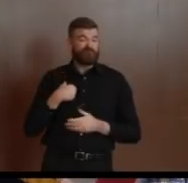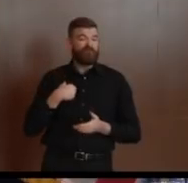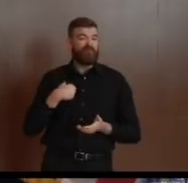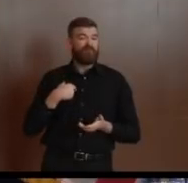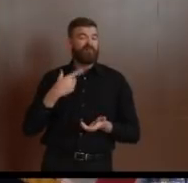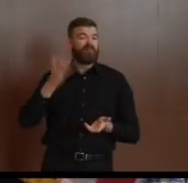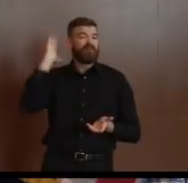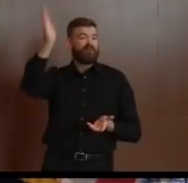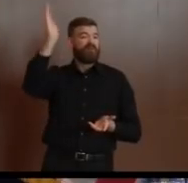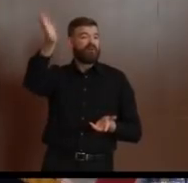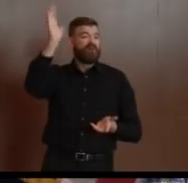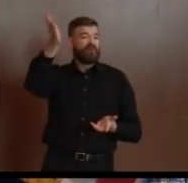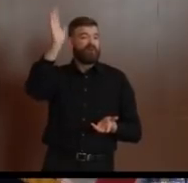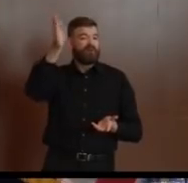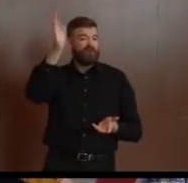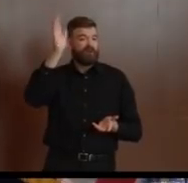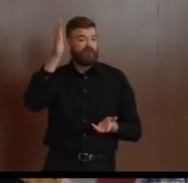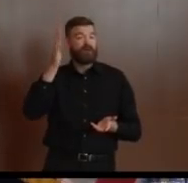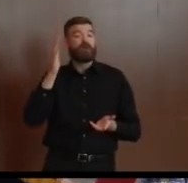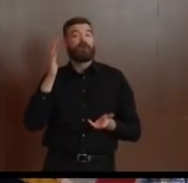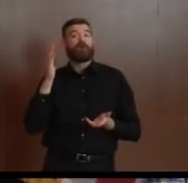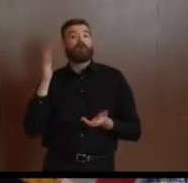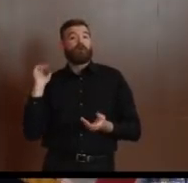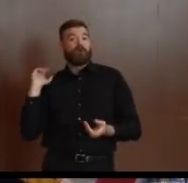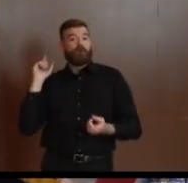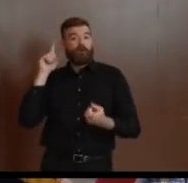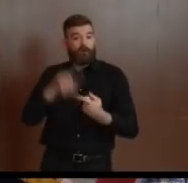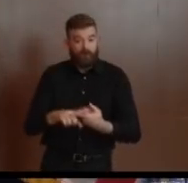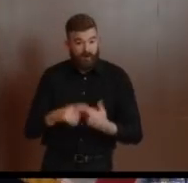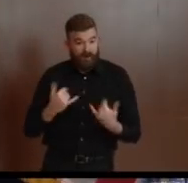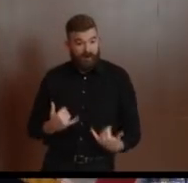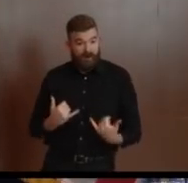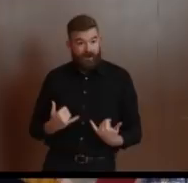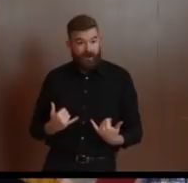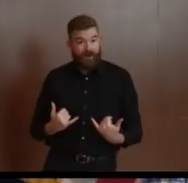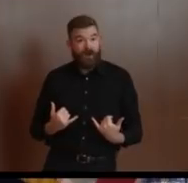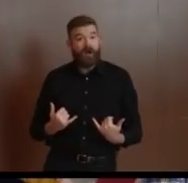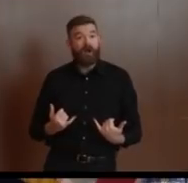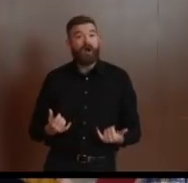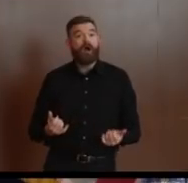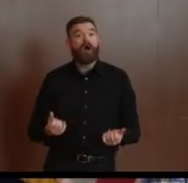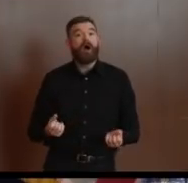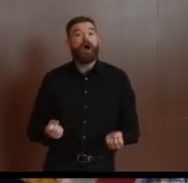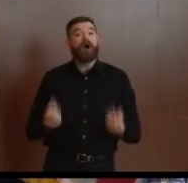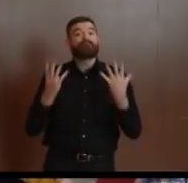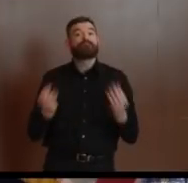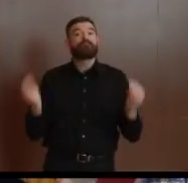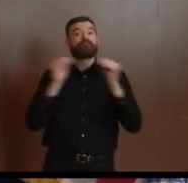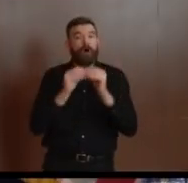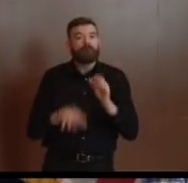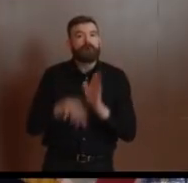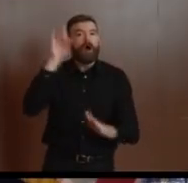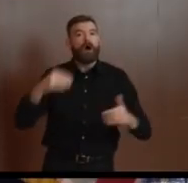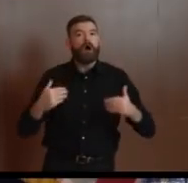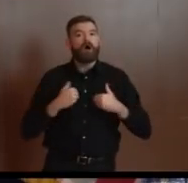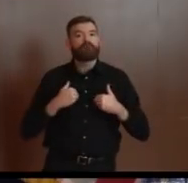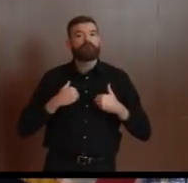have been identified. That brings our statewide total, Judy, I believe, to 2,844.